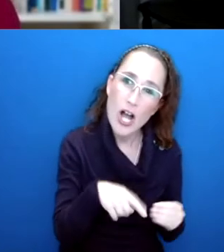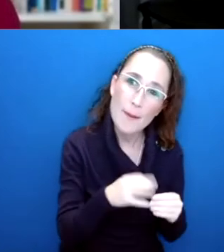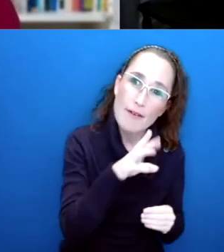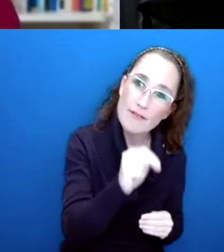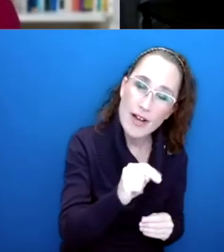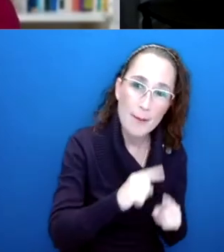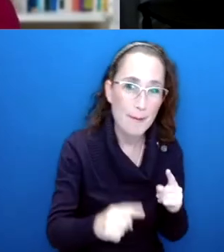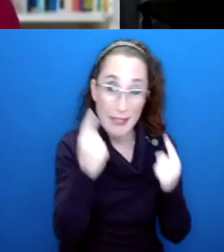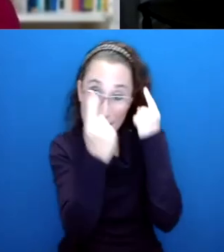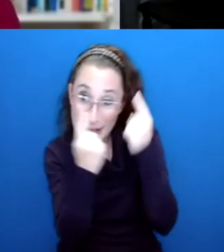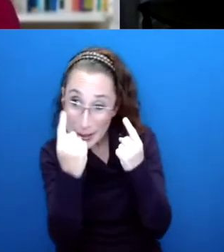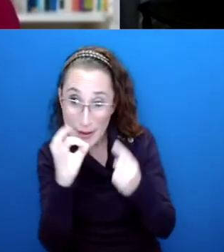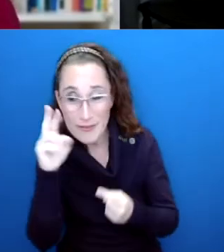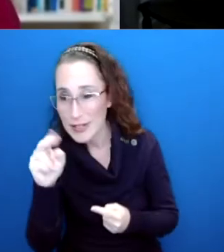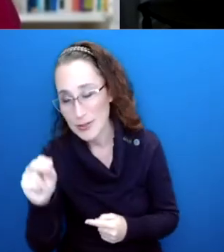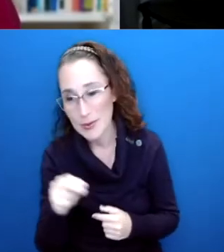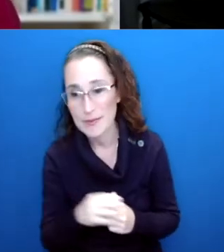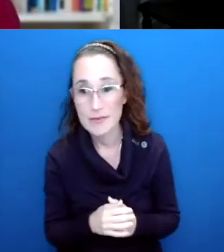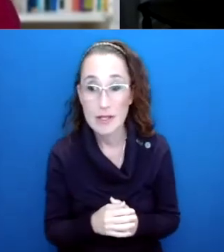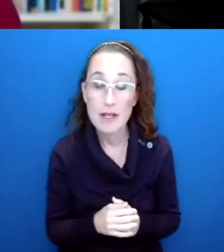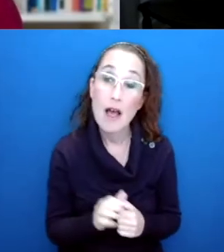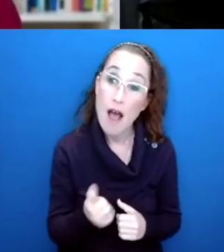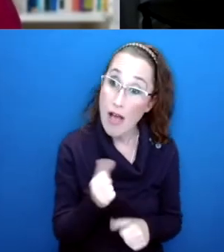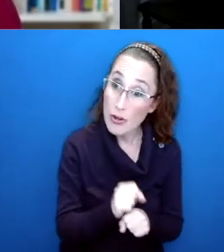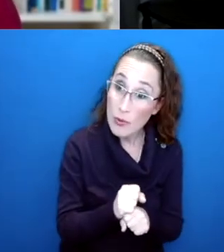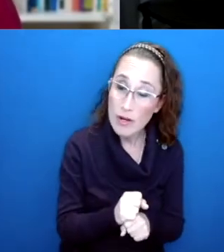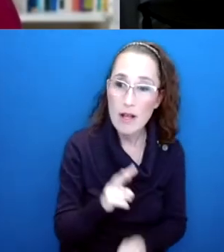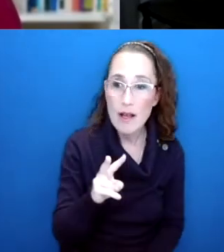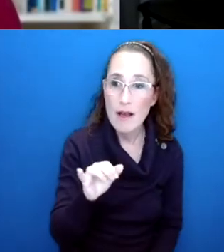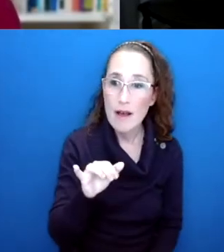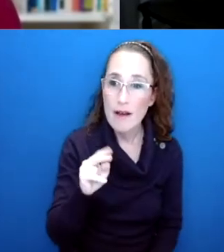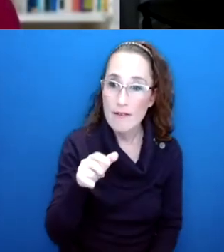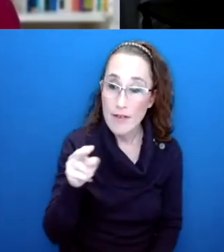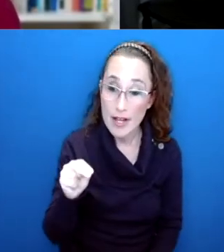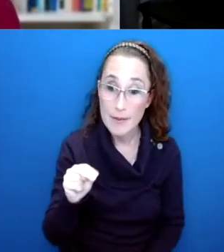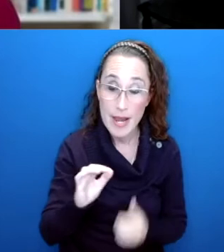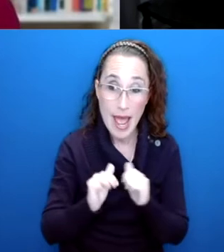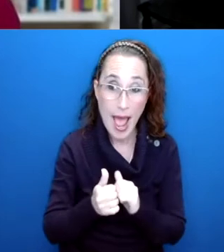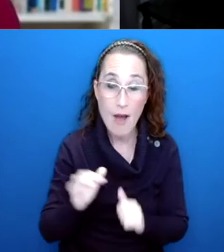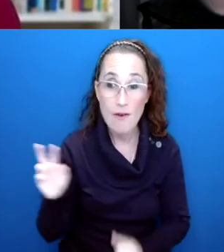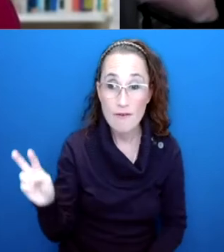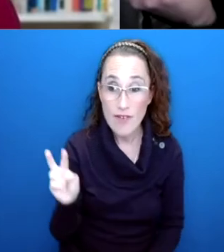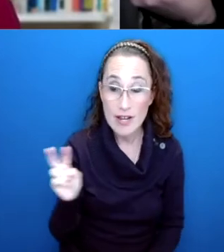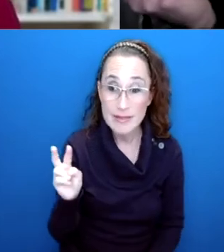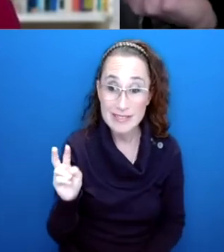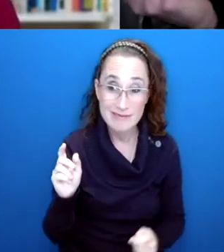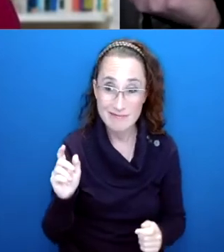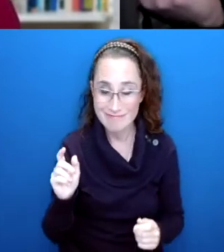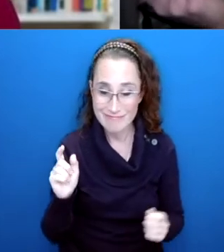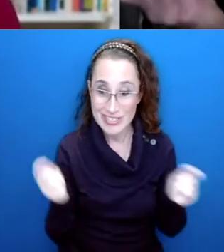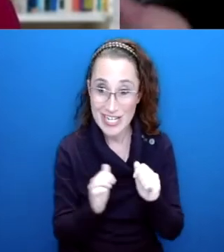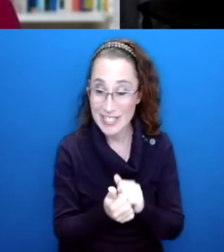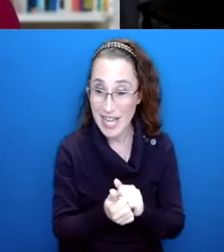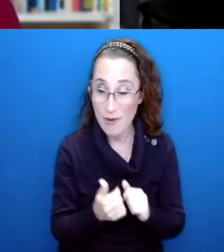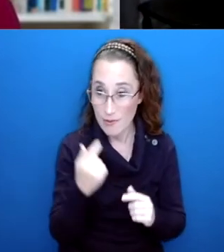connection between some of my other work. So for vitamins, my book, Vitamania, how vitamins revolutionize the way we think about food, it was this realization